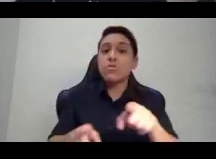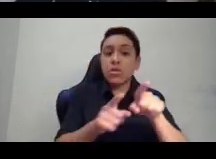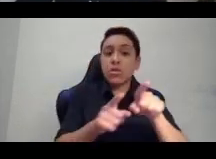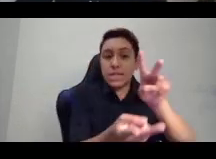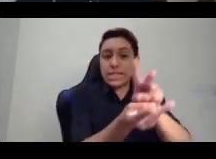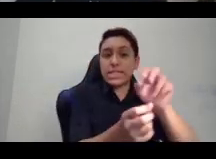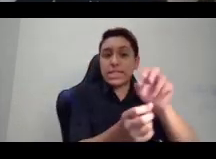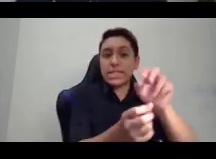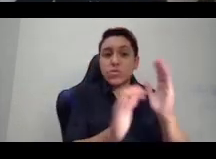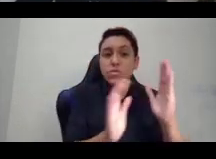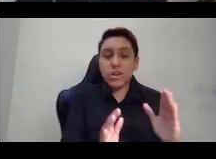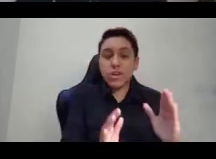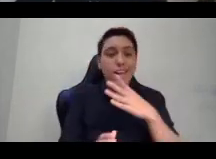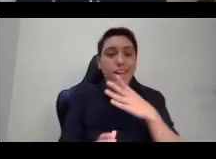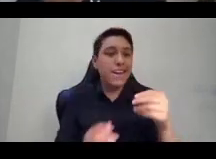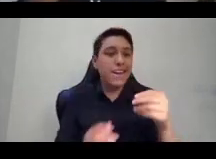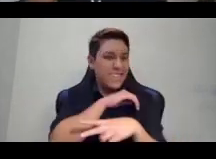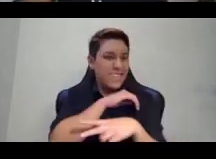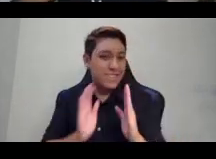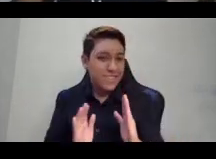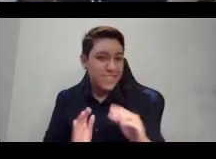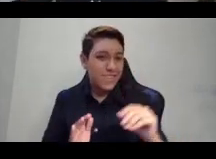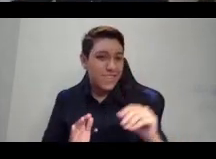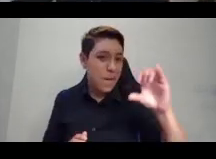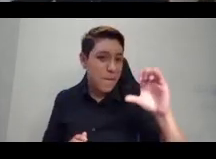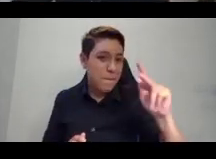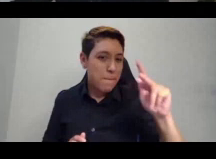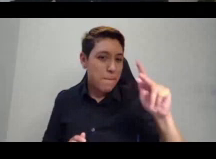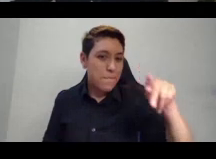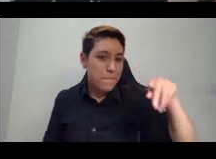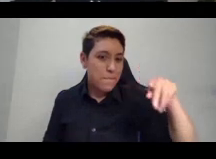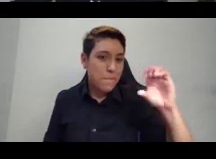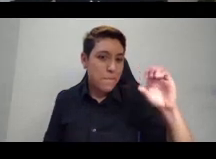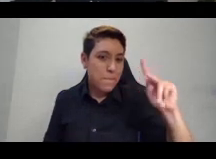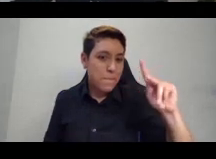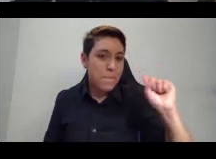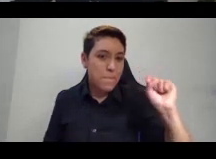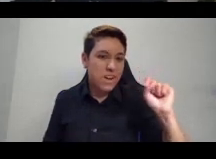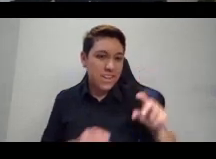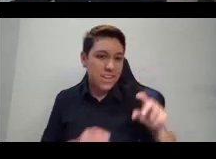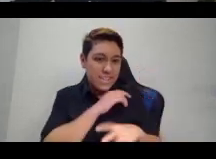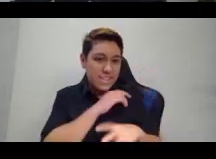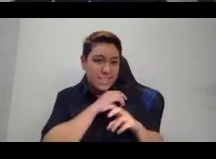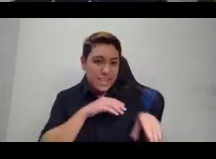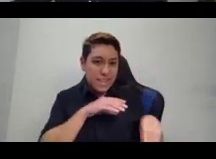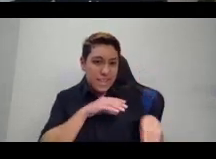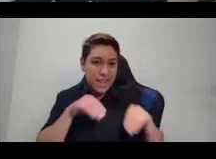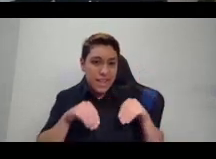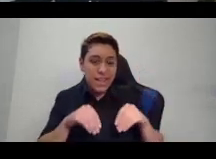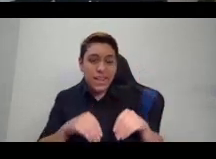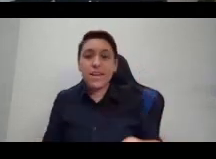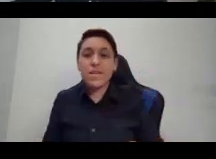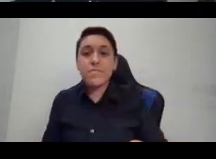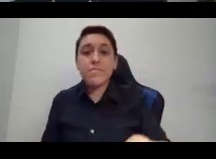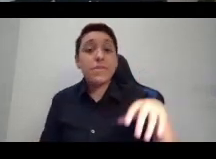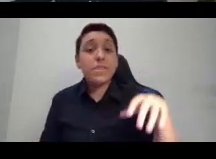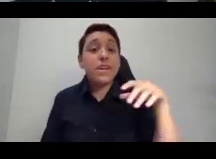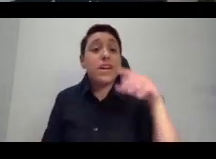and that's how she came to the attention of the New York police authorities who,